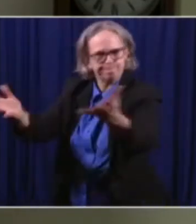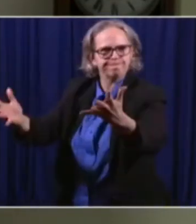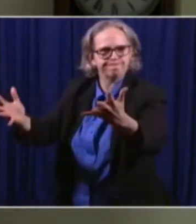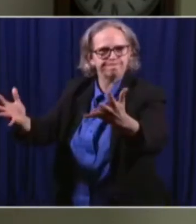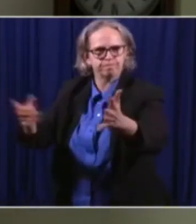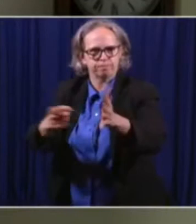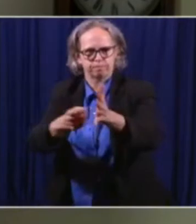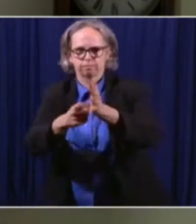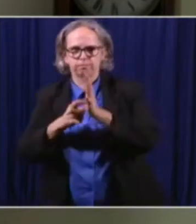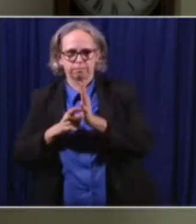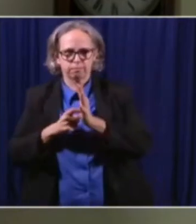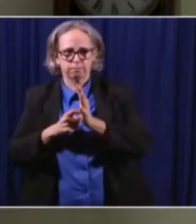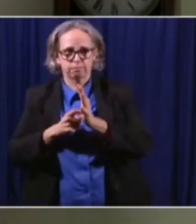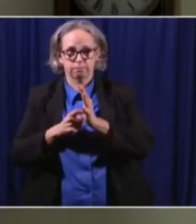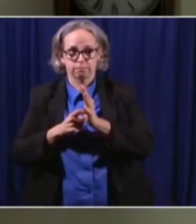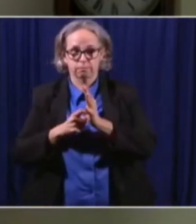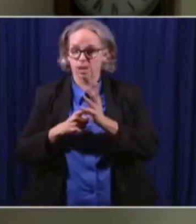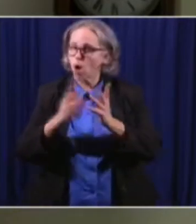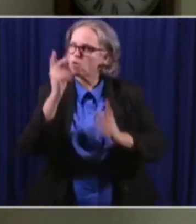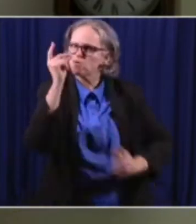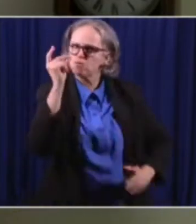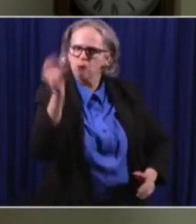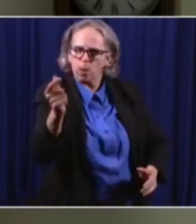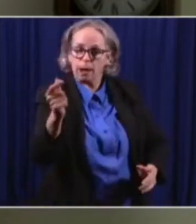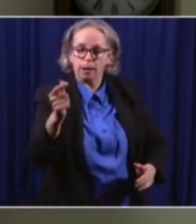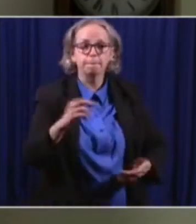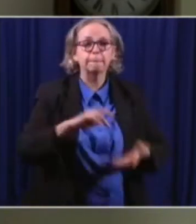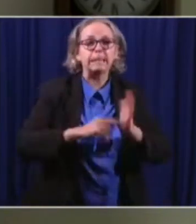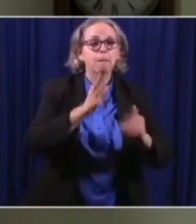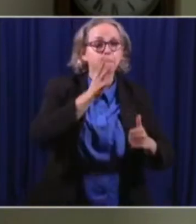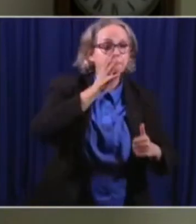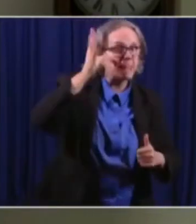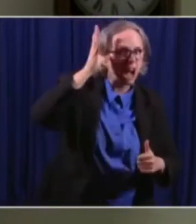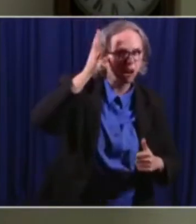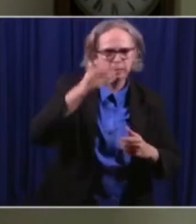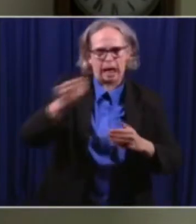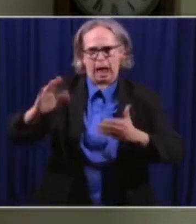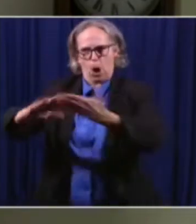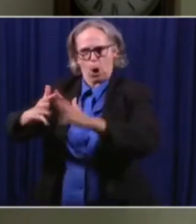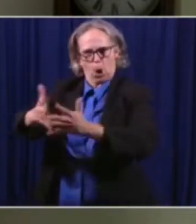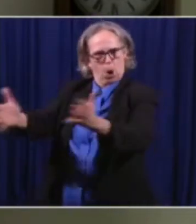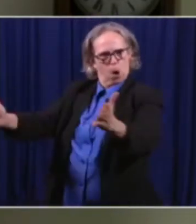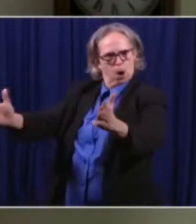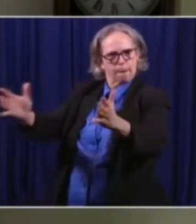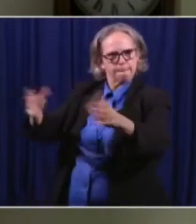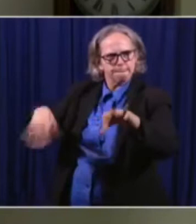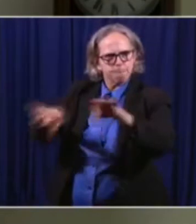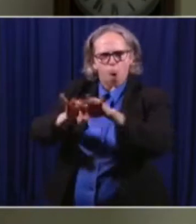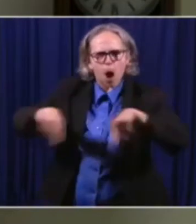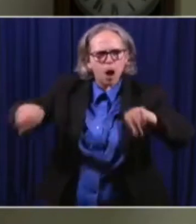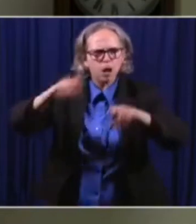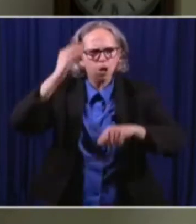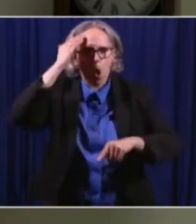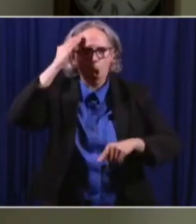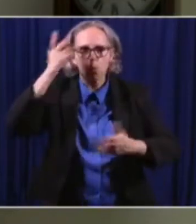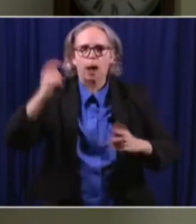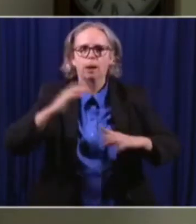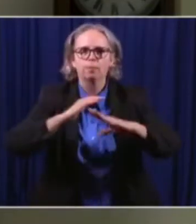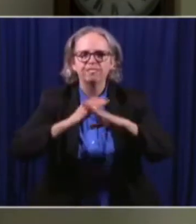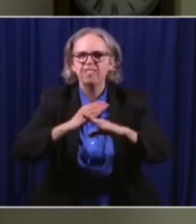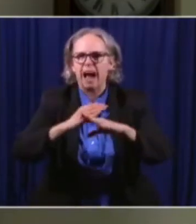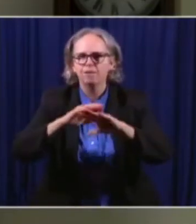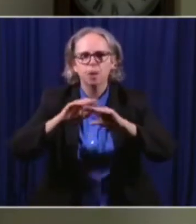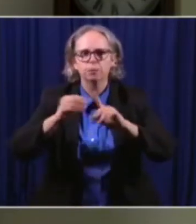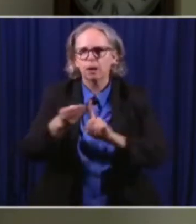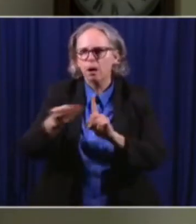to parents will help prevent a potential further spread among students and staff and it will also let the public know what's going